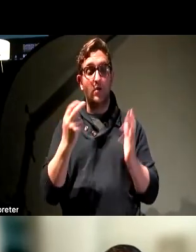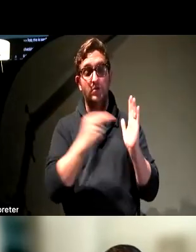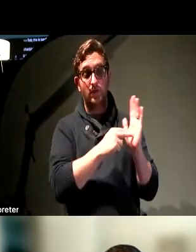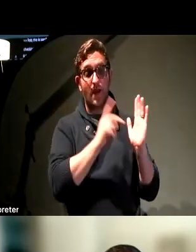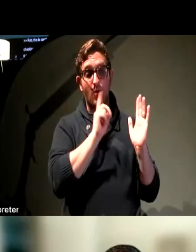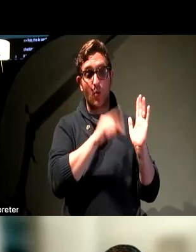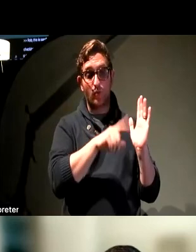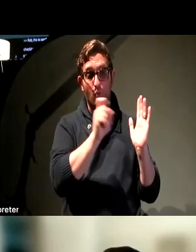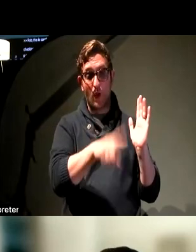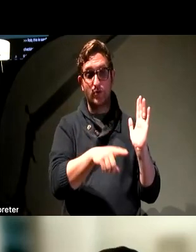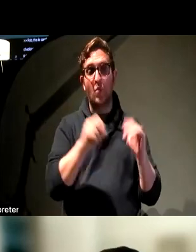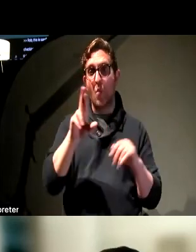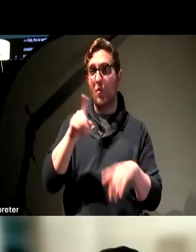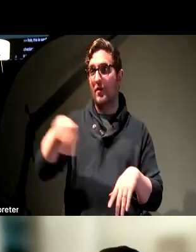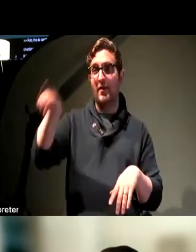has a question, just flag me down.